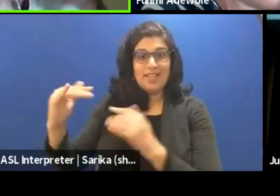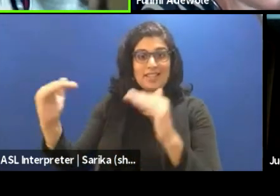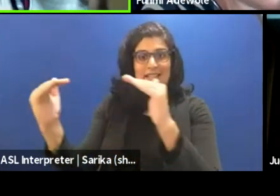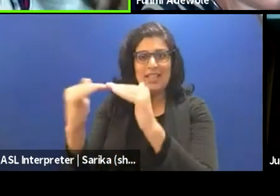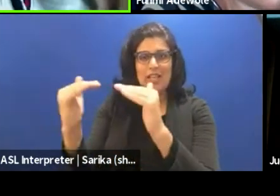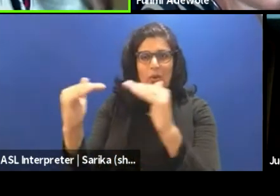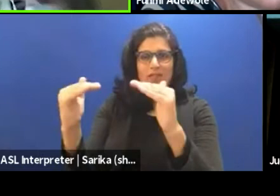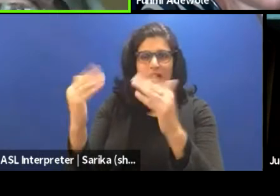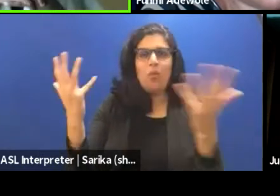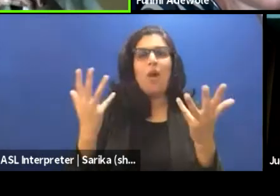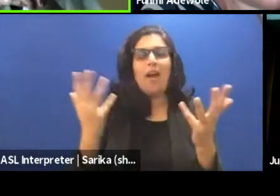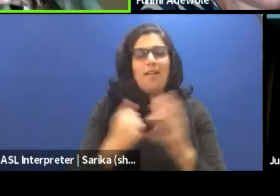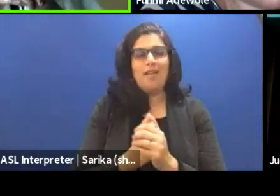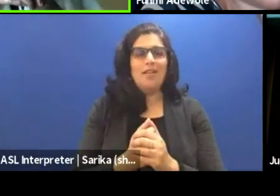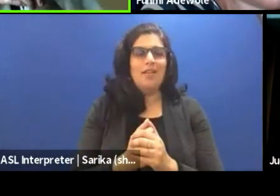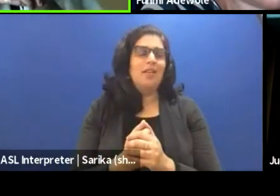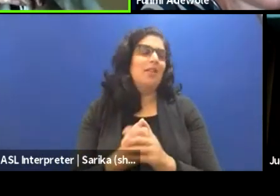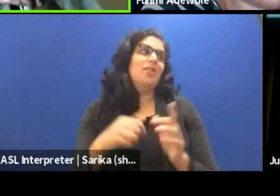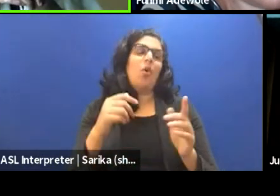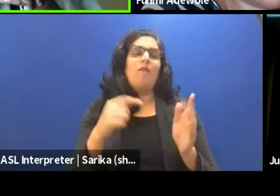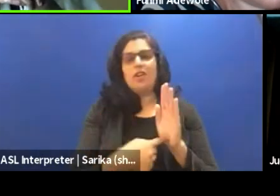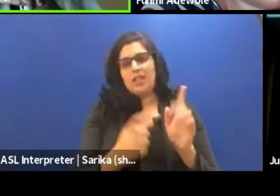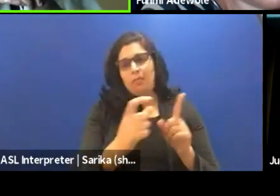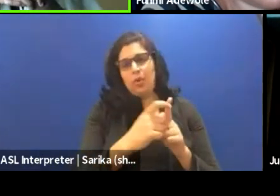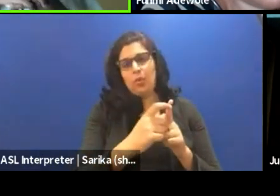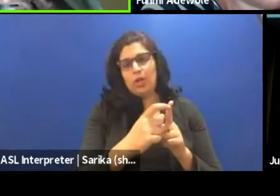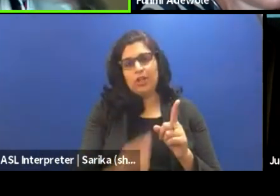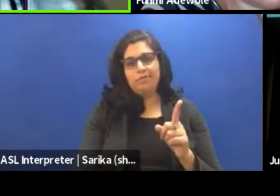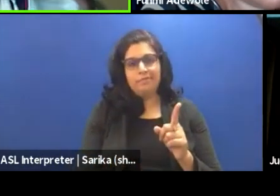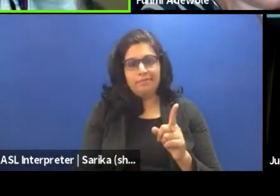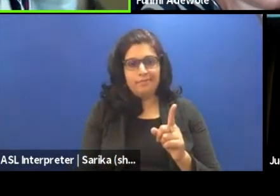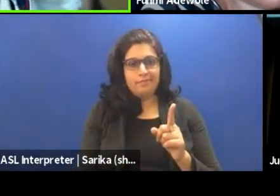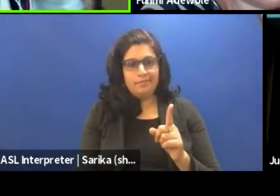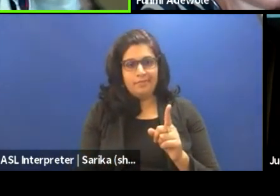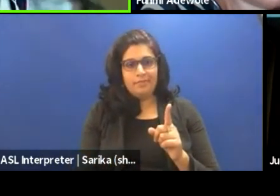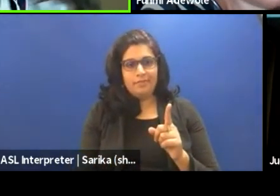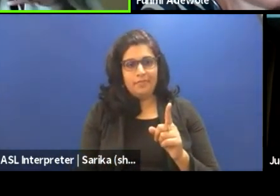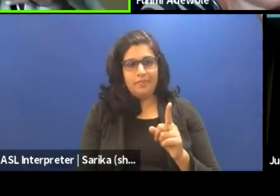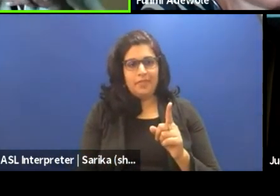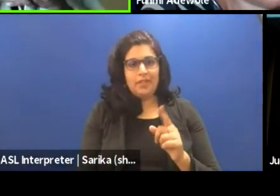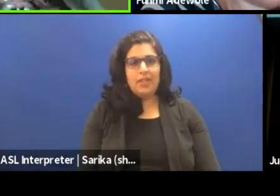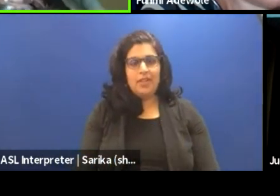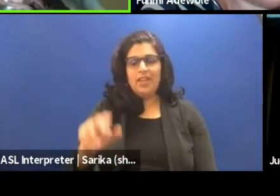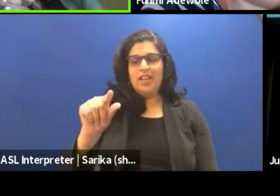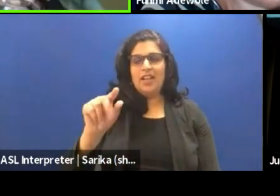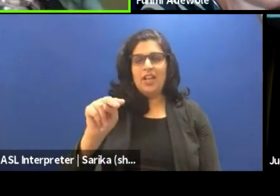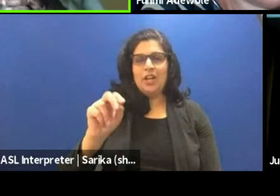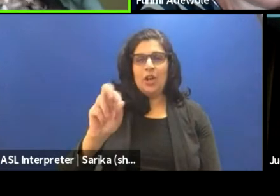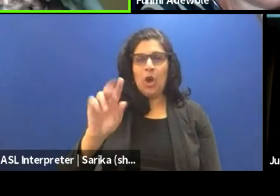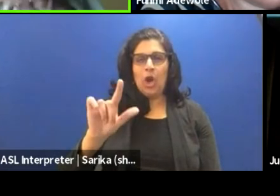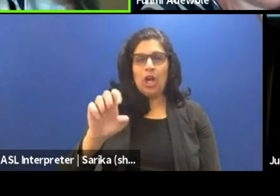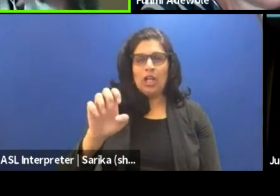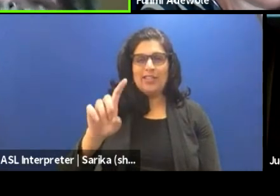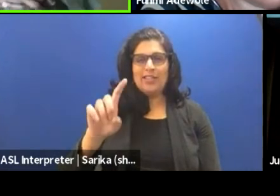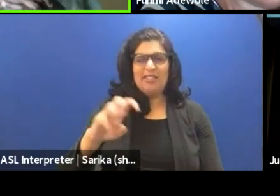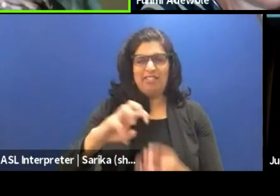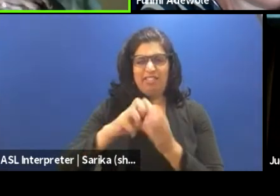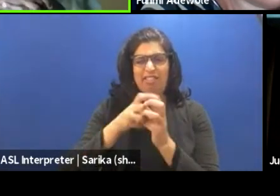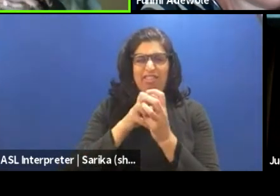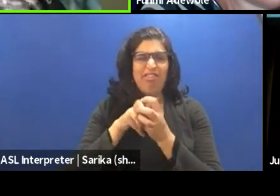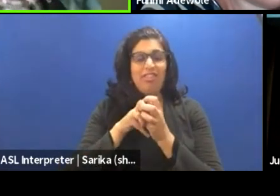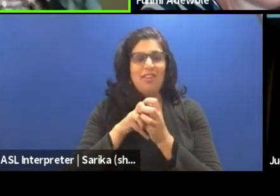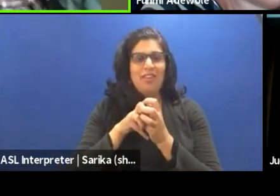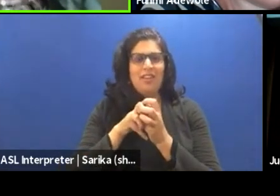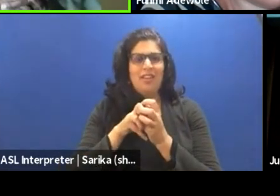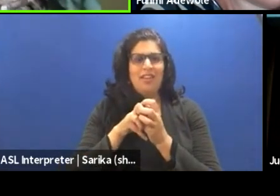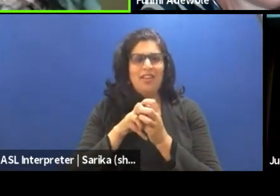very simple word, like gnarled. And, you know, in class, people will be